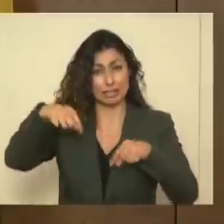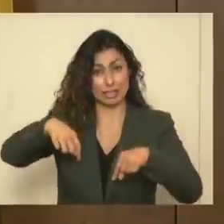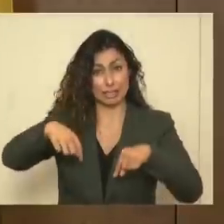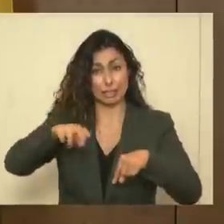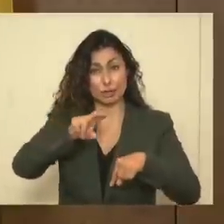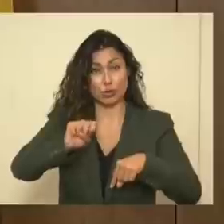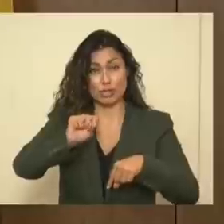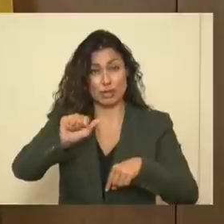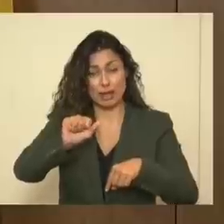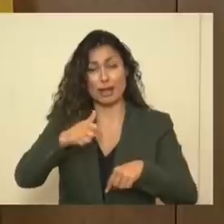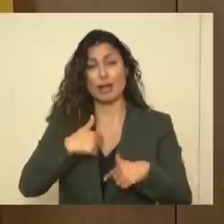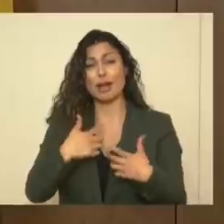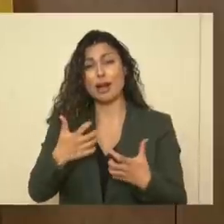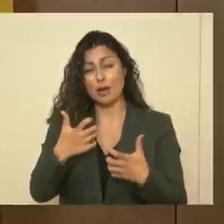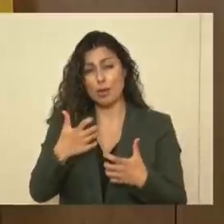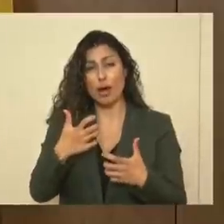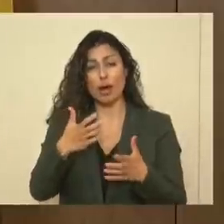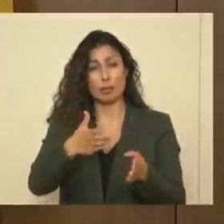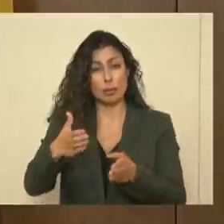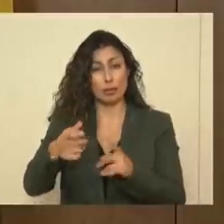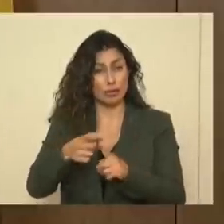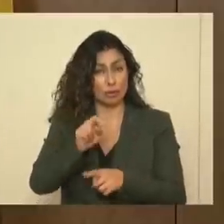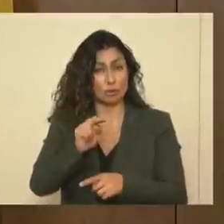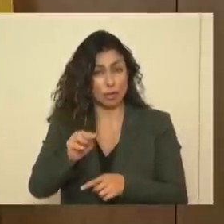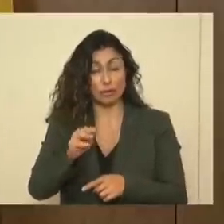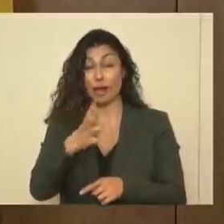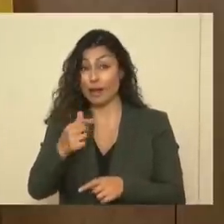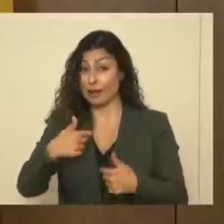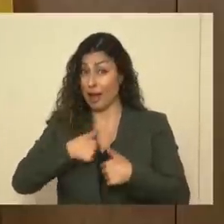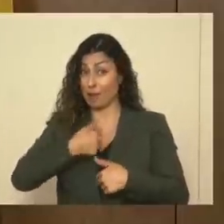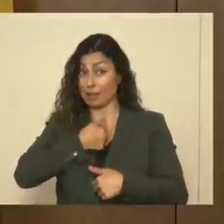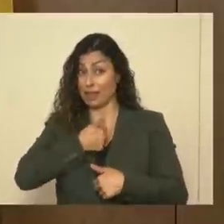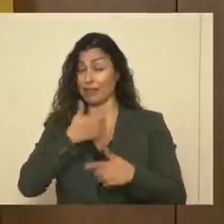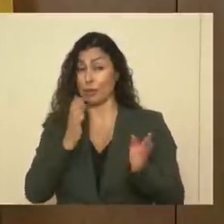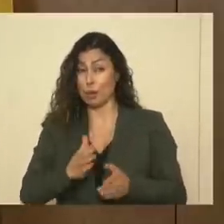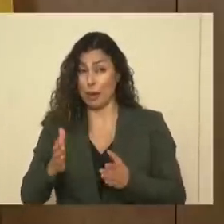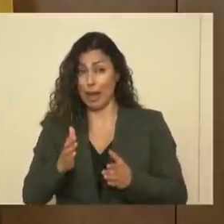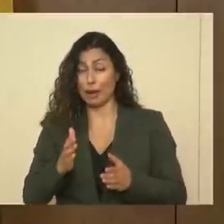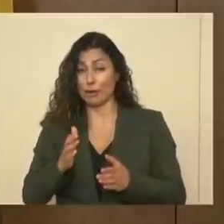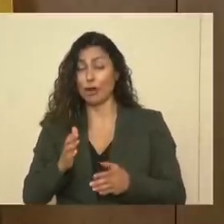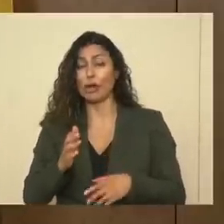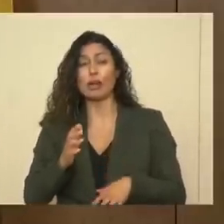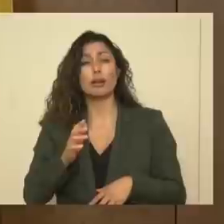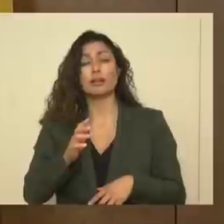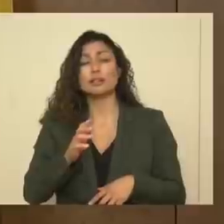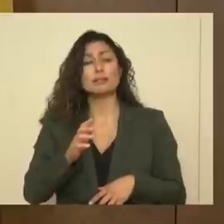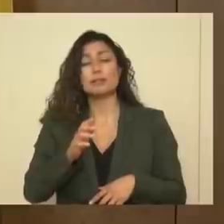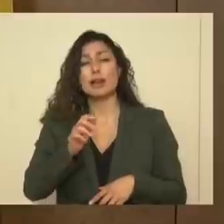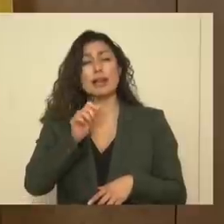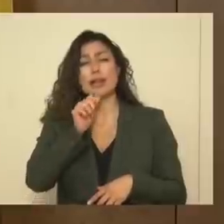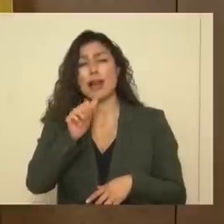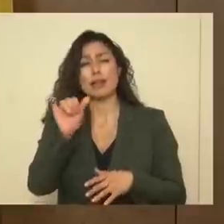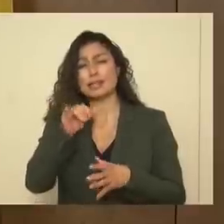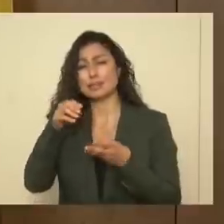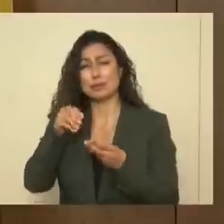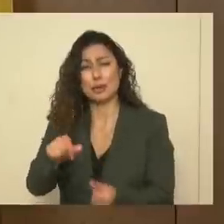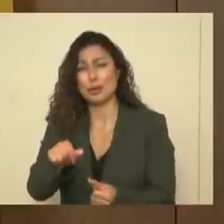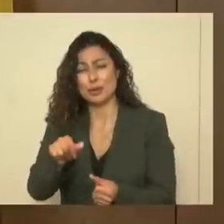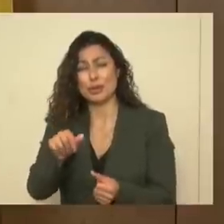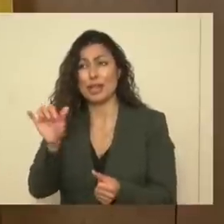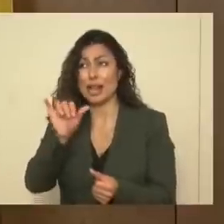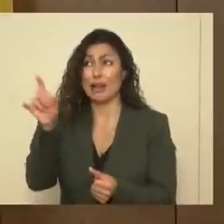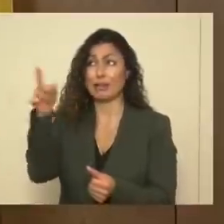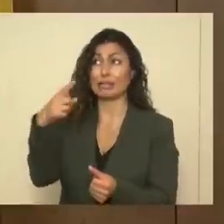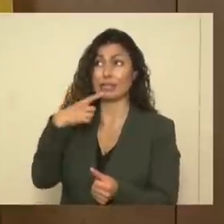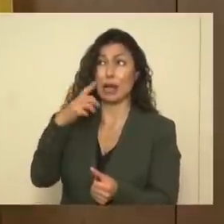I do want New Mexicans, and I'm prepared, that it will likely not go as smoothly as it's being